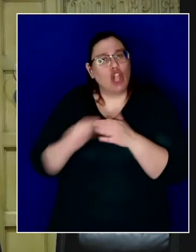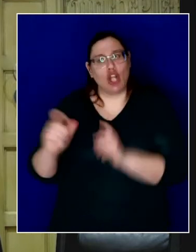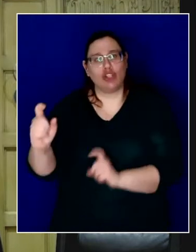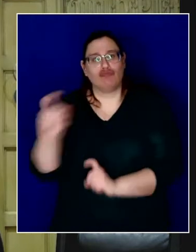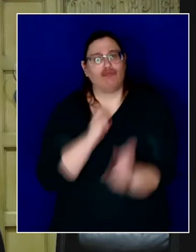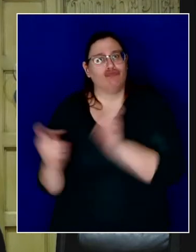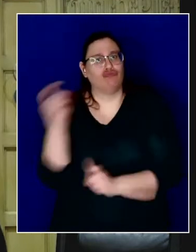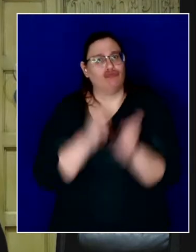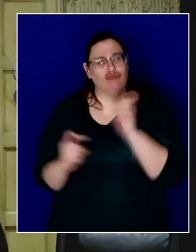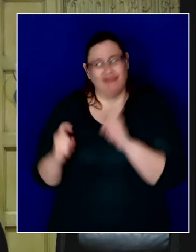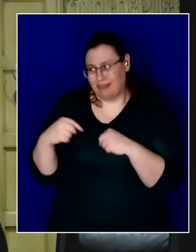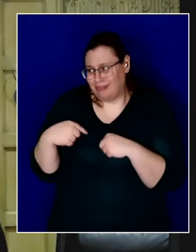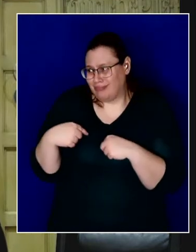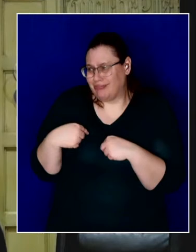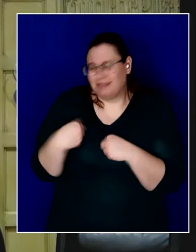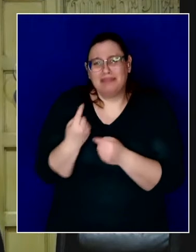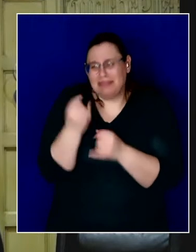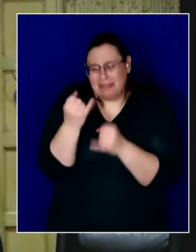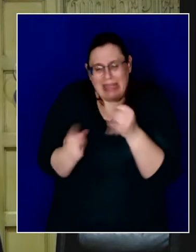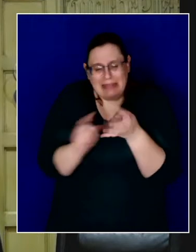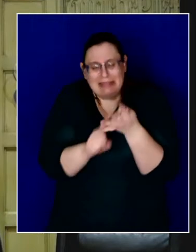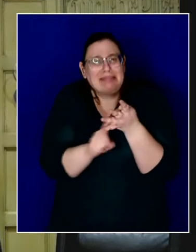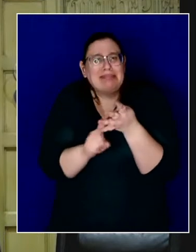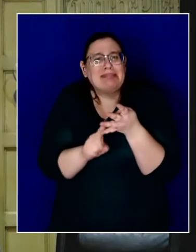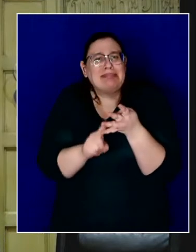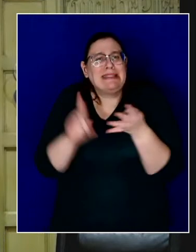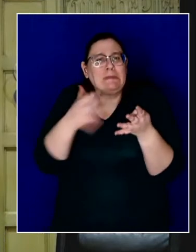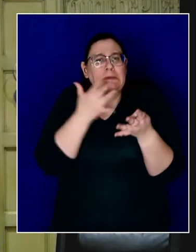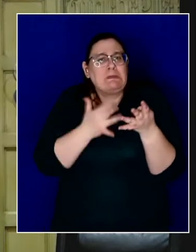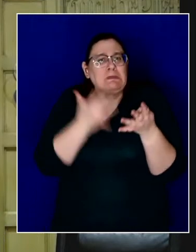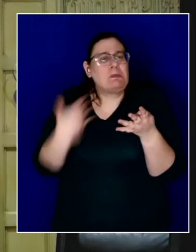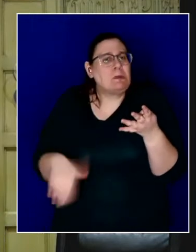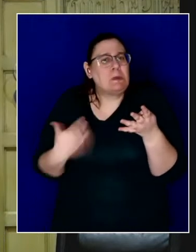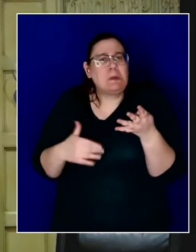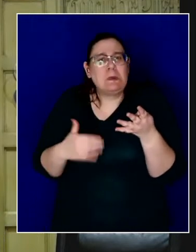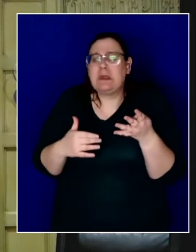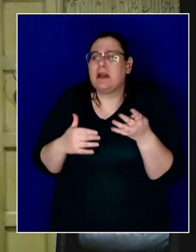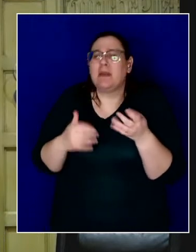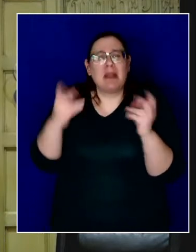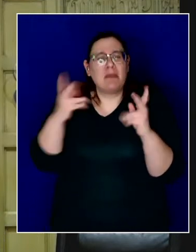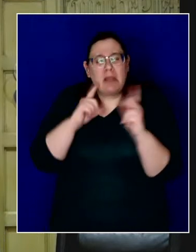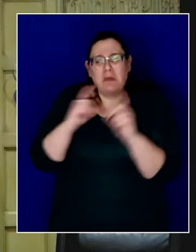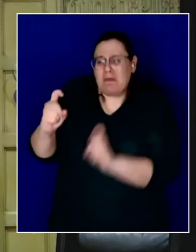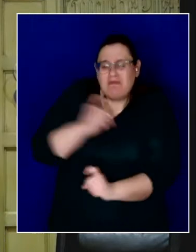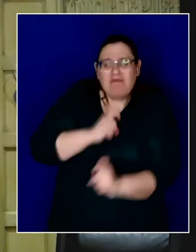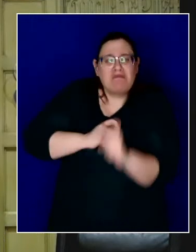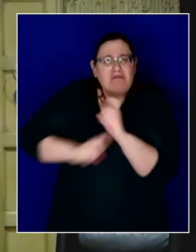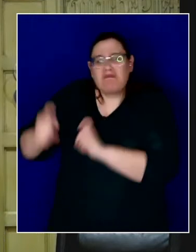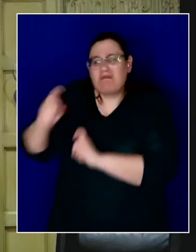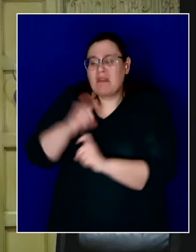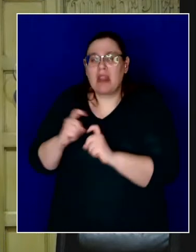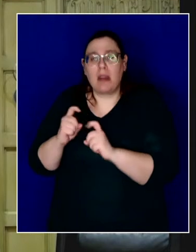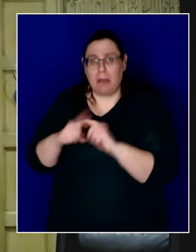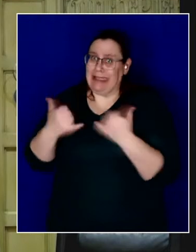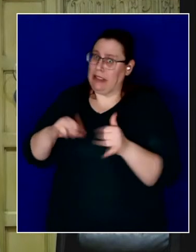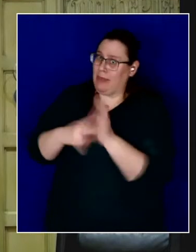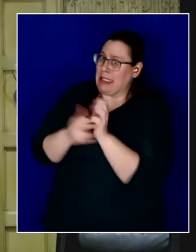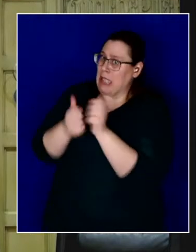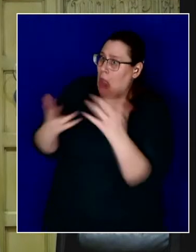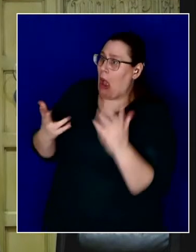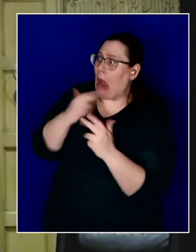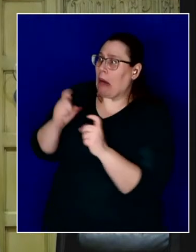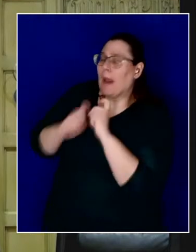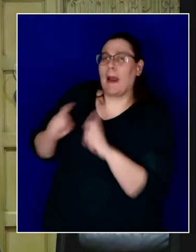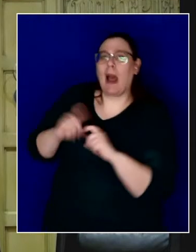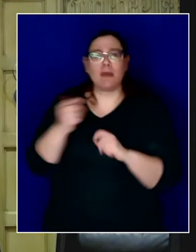in just the last couple weeks. Hundreds have made small, meaningful contributions. Others have given millions, but